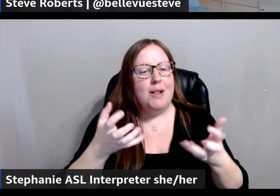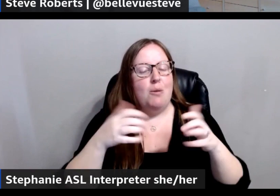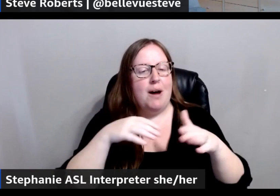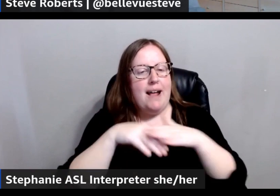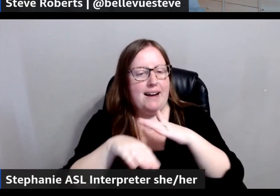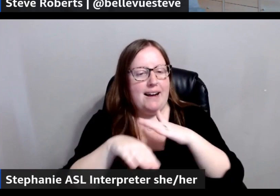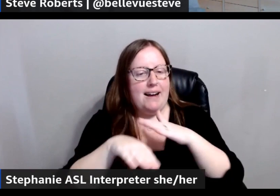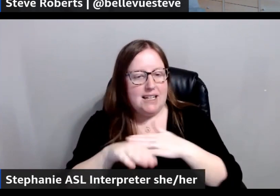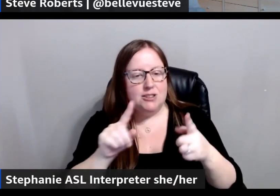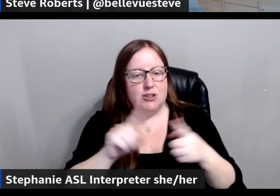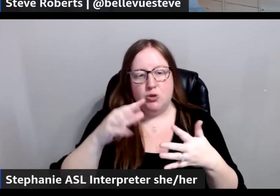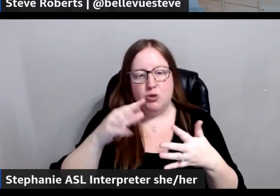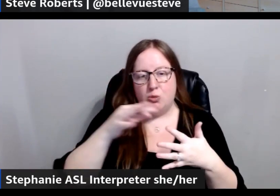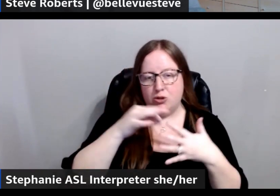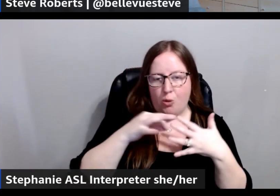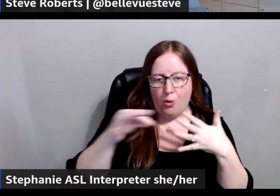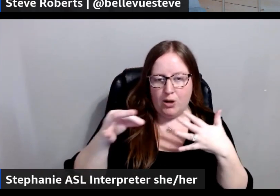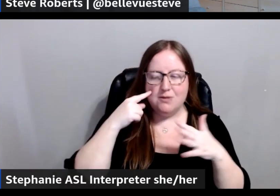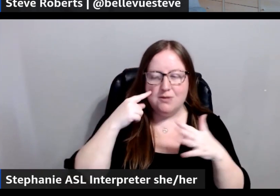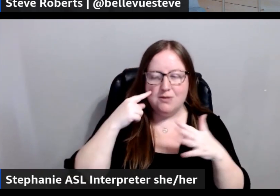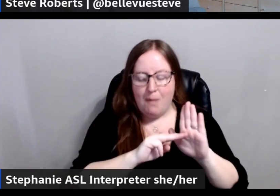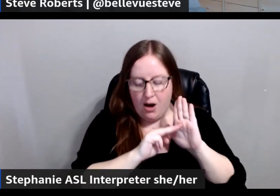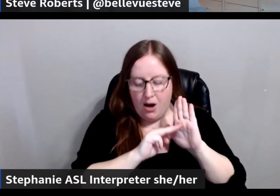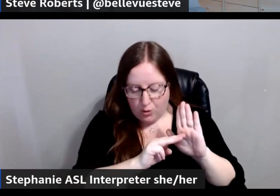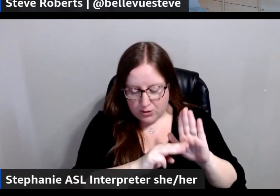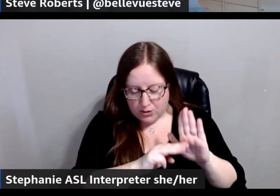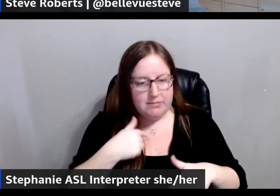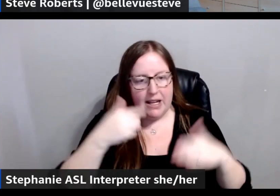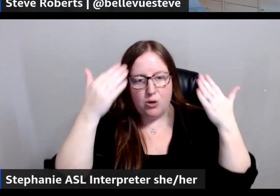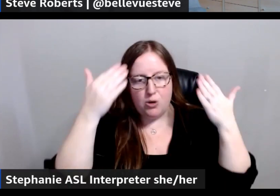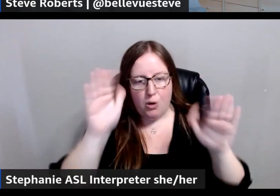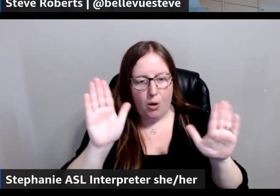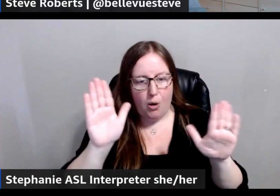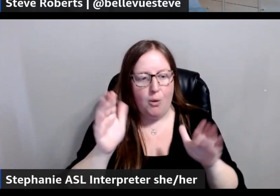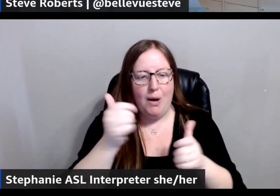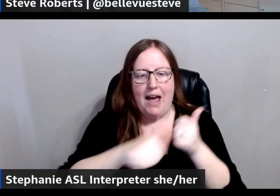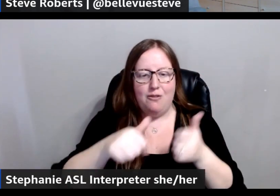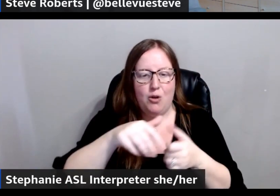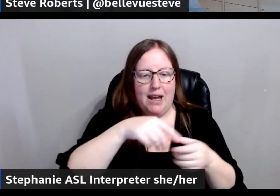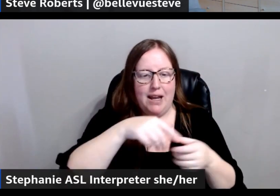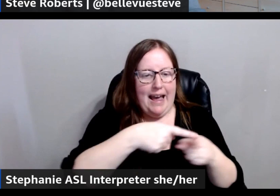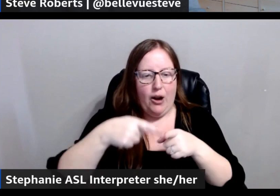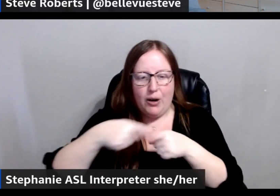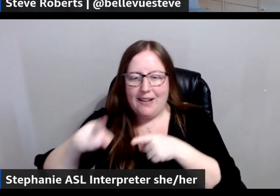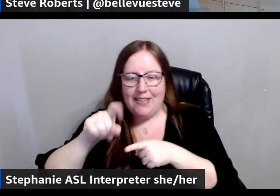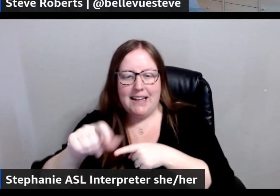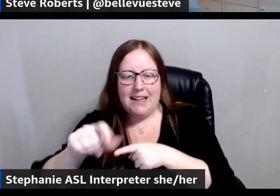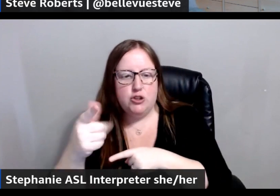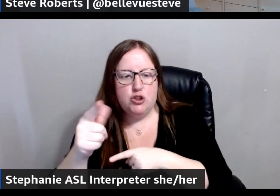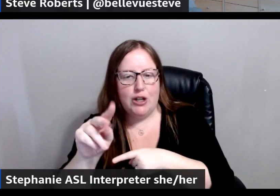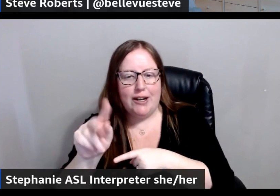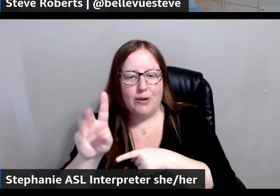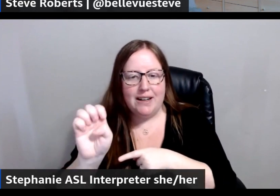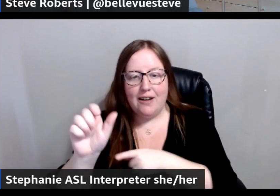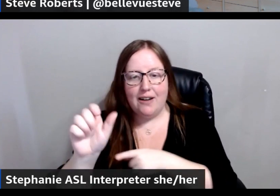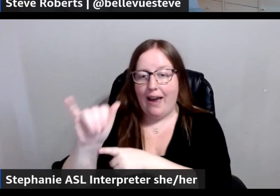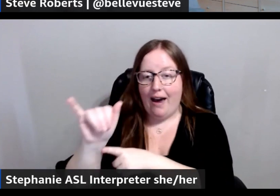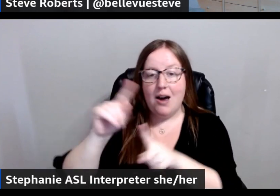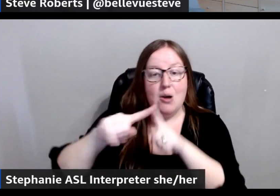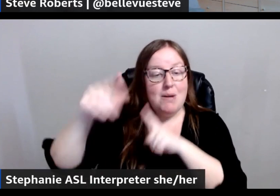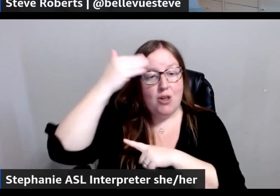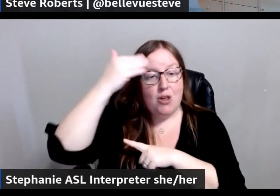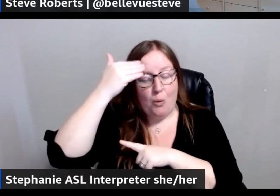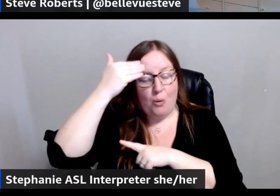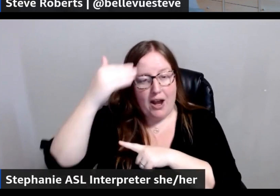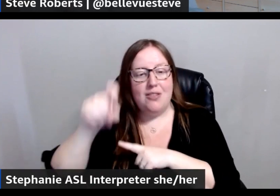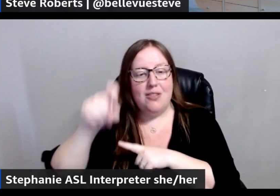to a choice of models. They don't know yet every area where they're going to need generative AI. They're just aware that they need to